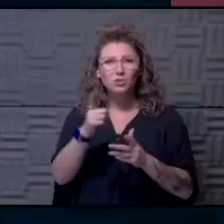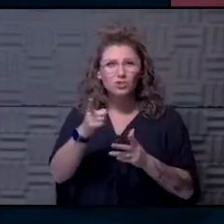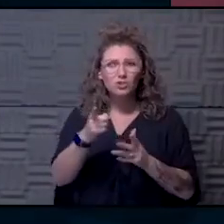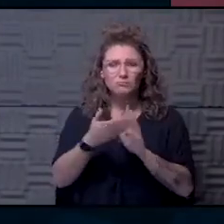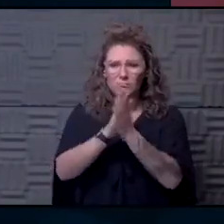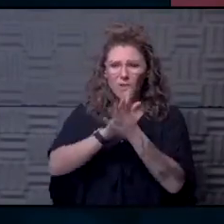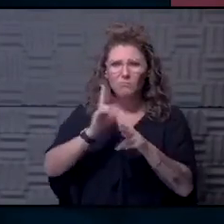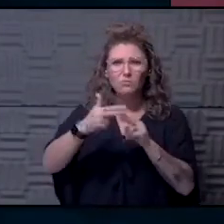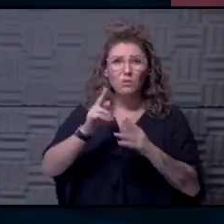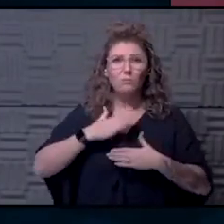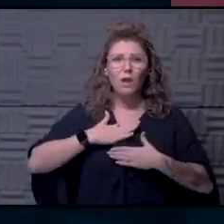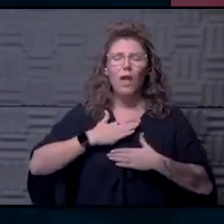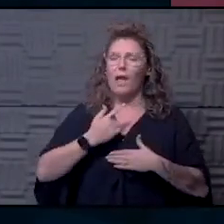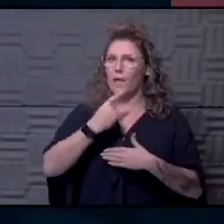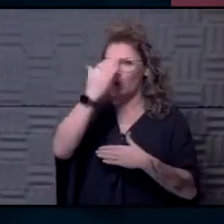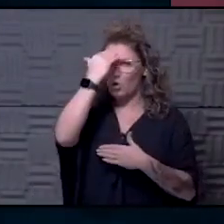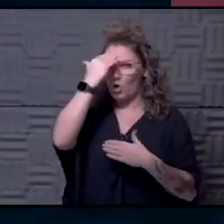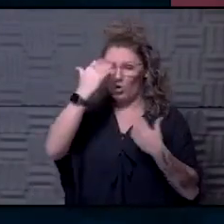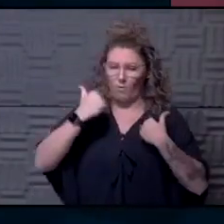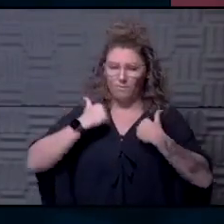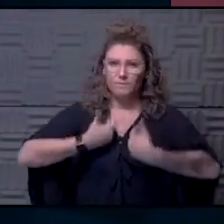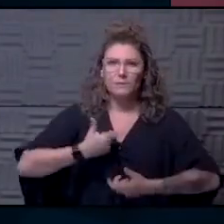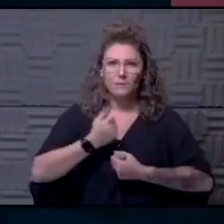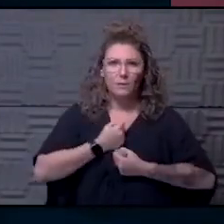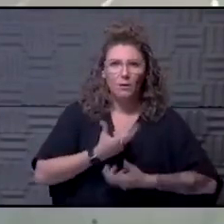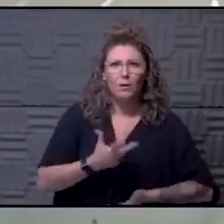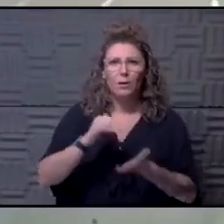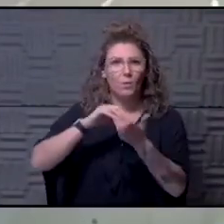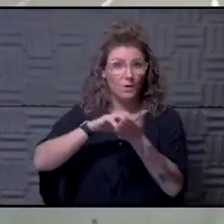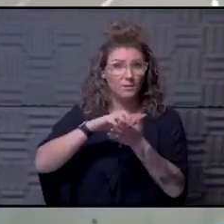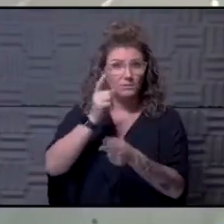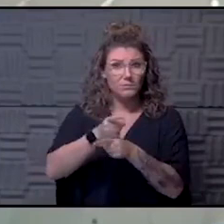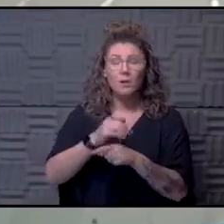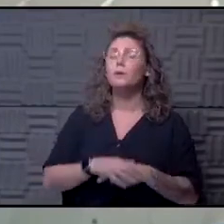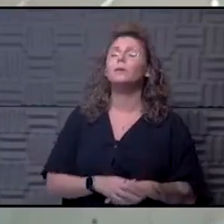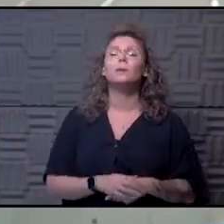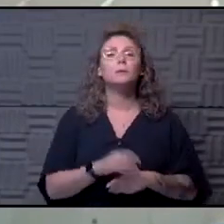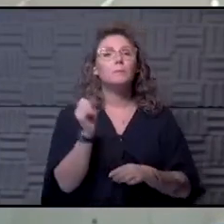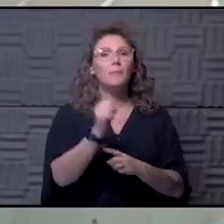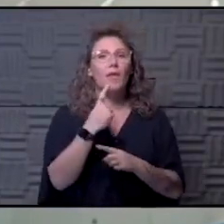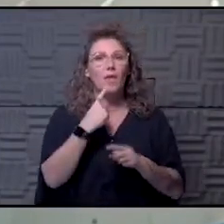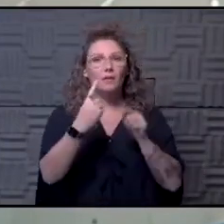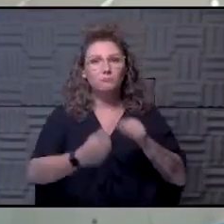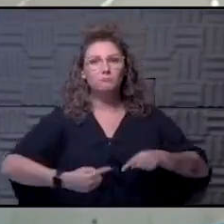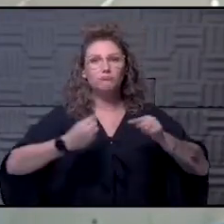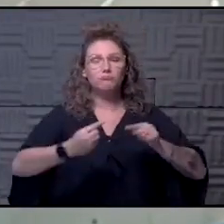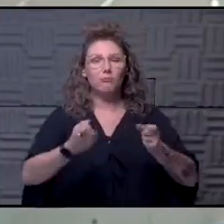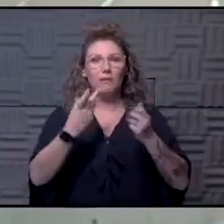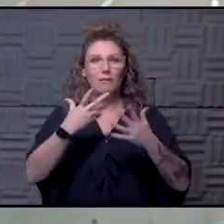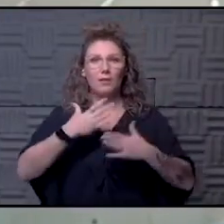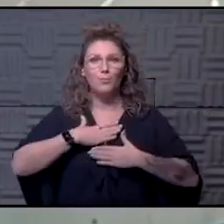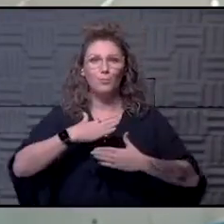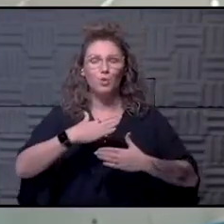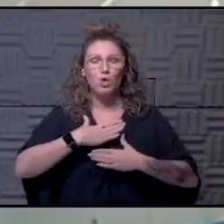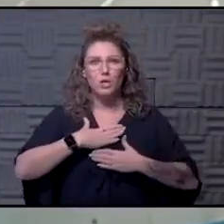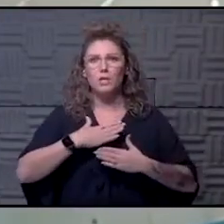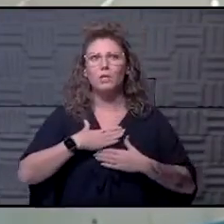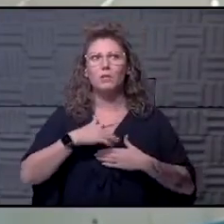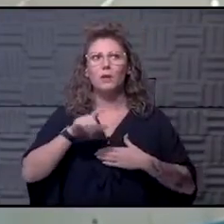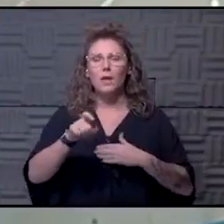get real short of breath? I know you had fatigue and weakness if I remember. Yeah, I was struggling a lot to breathe. I had to change